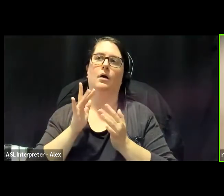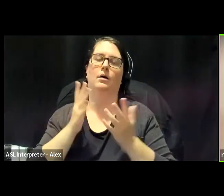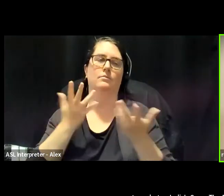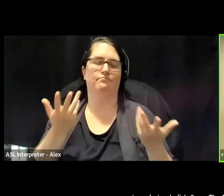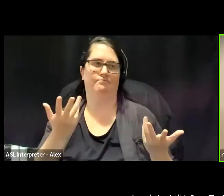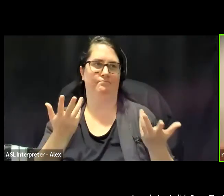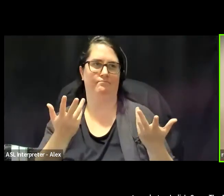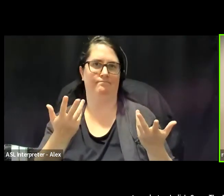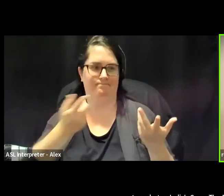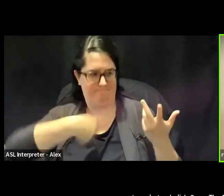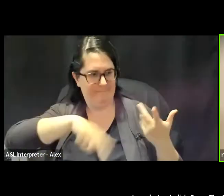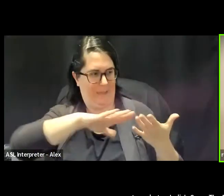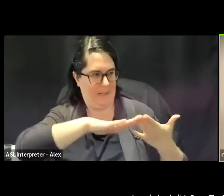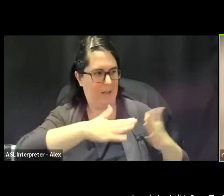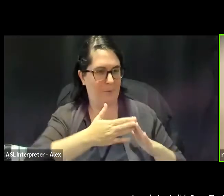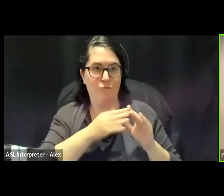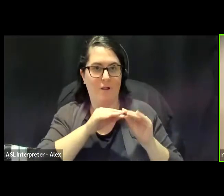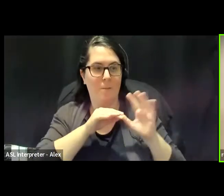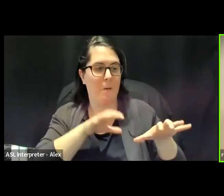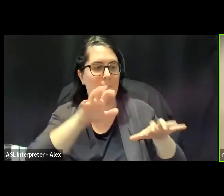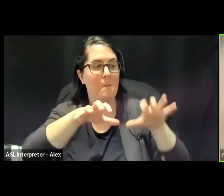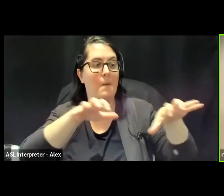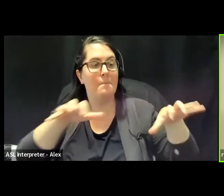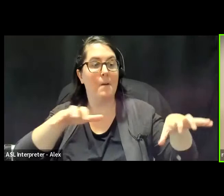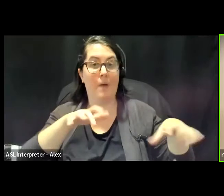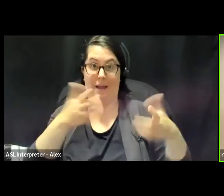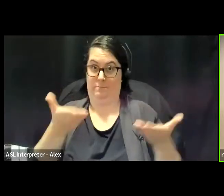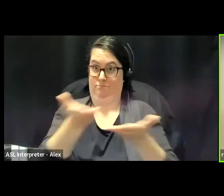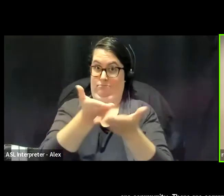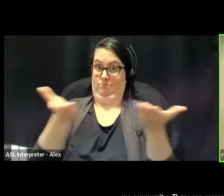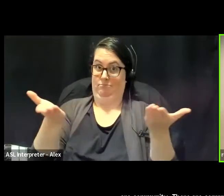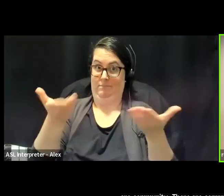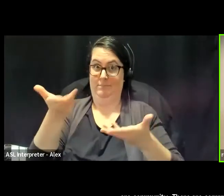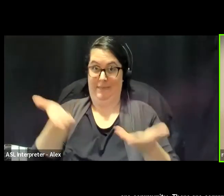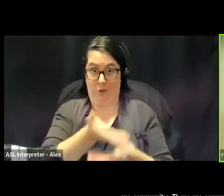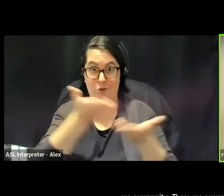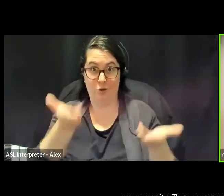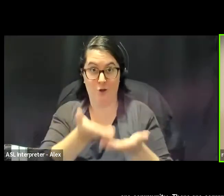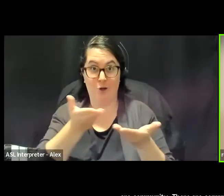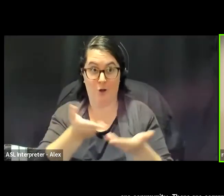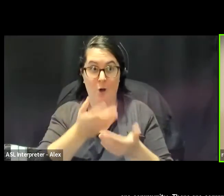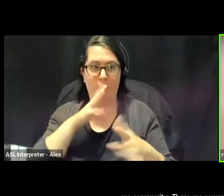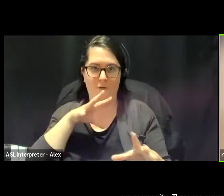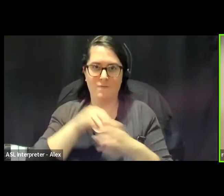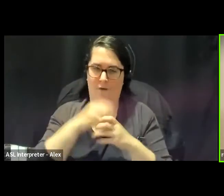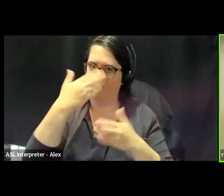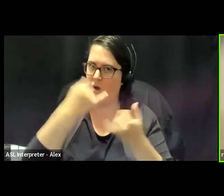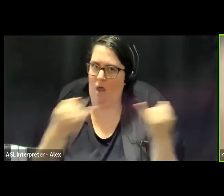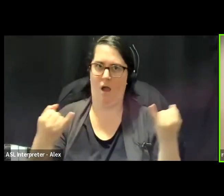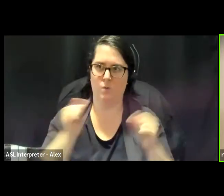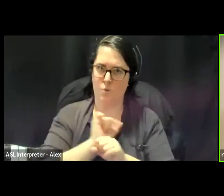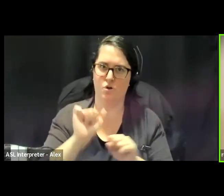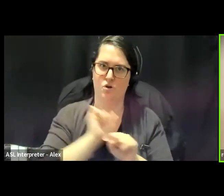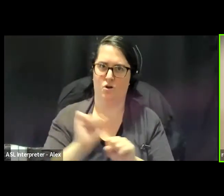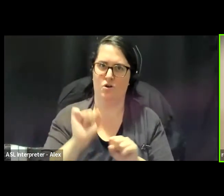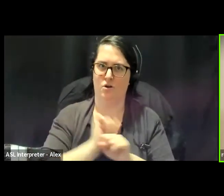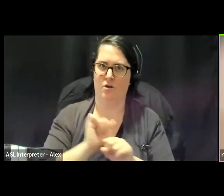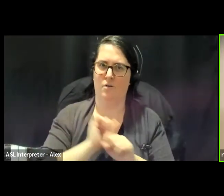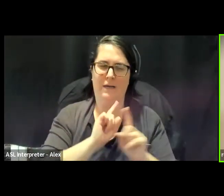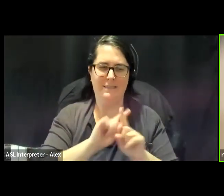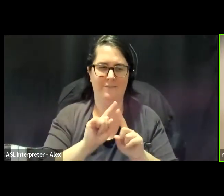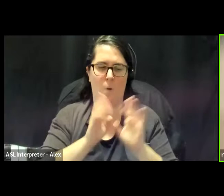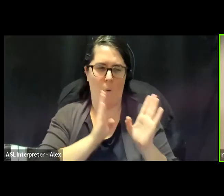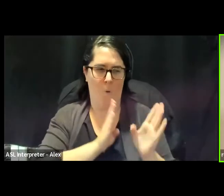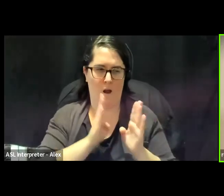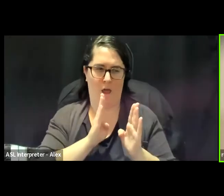Our communities are really everywhere, including many of the people today on this panel, on the front lines of so many kinds of organized violence